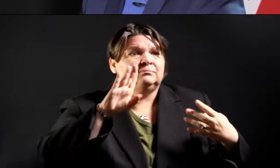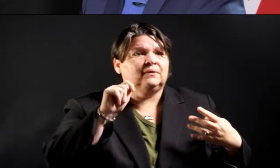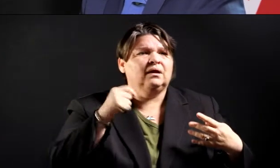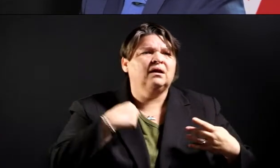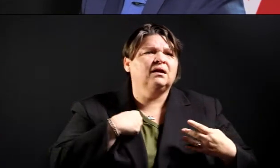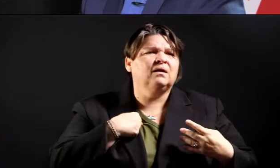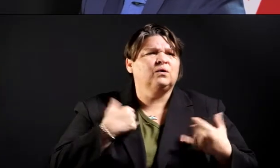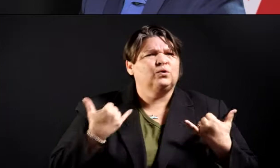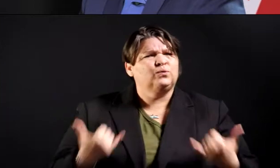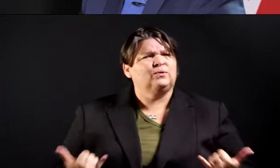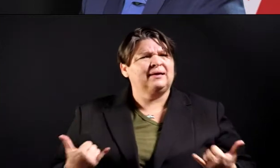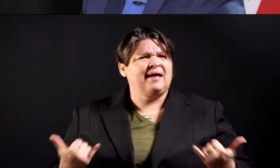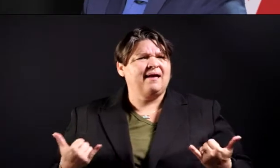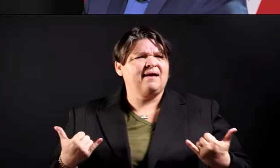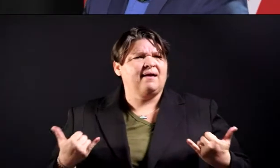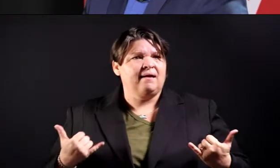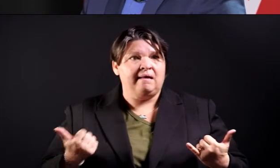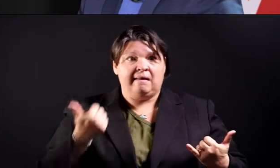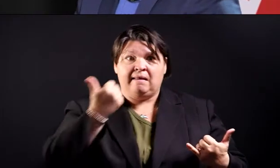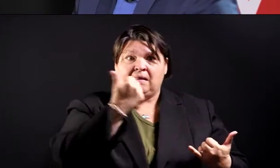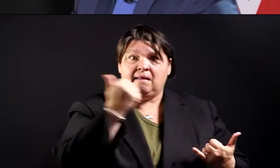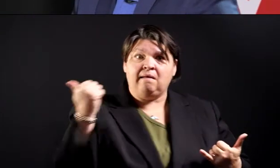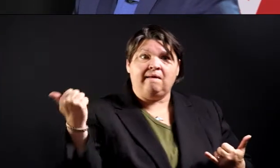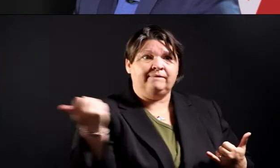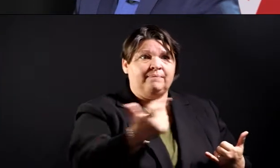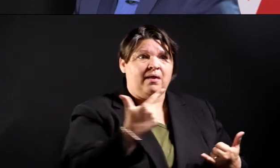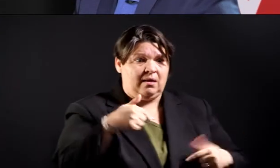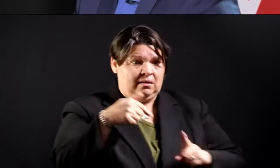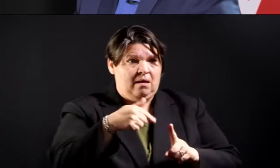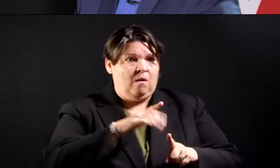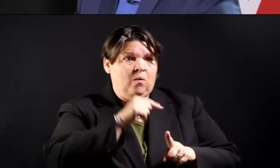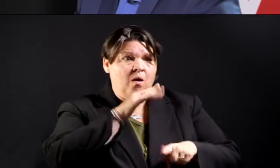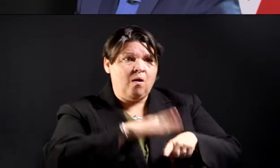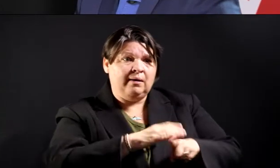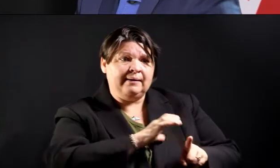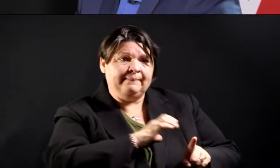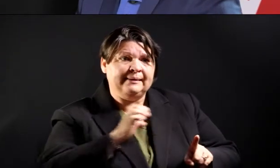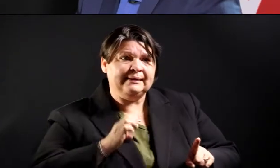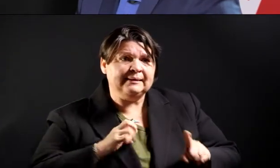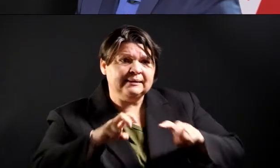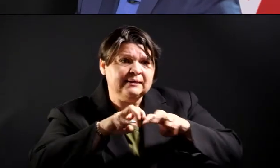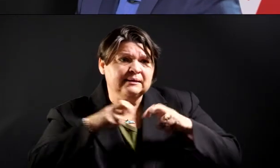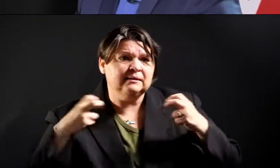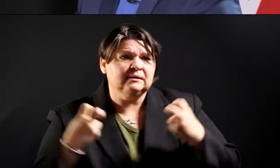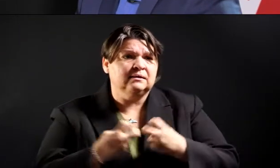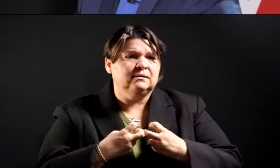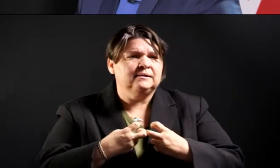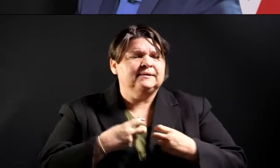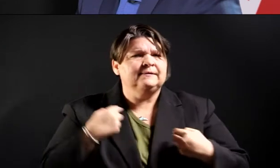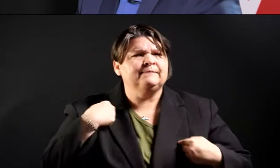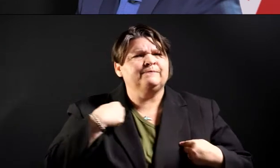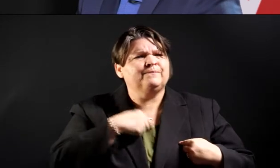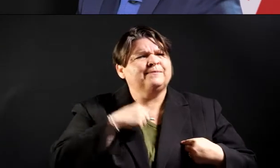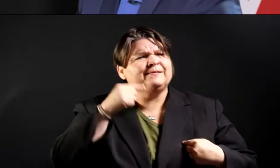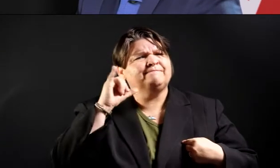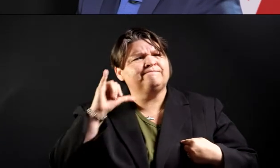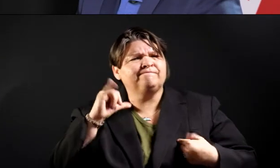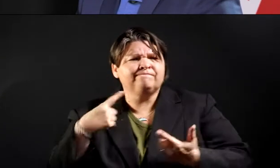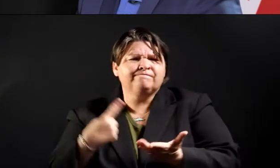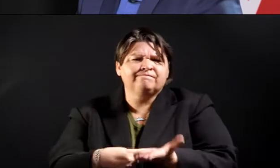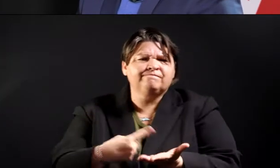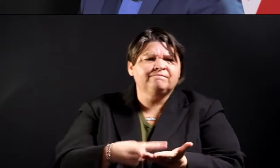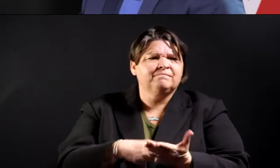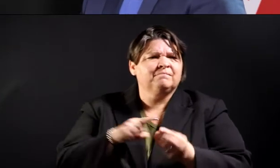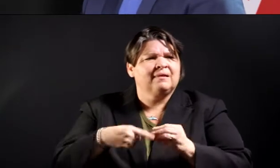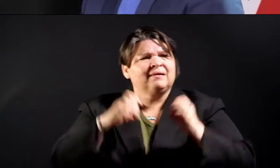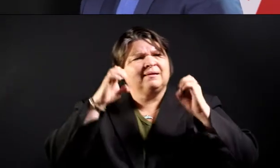everyone who is sitting on that committee, we have not just talked about education, and we haven't just talked about